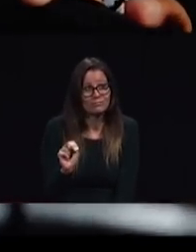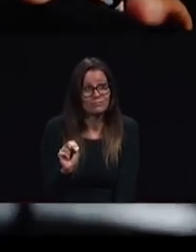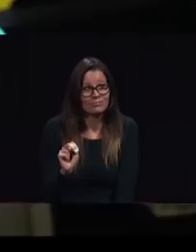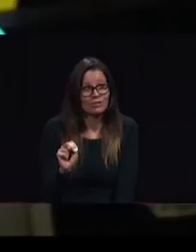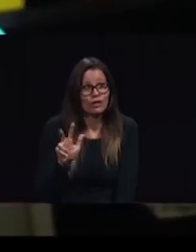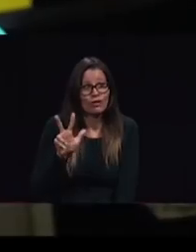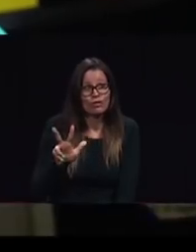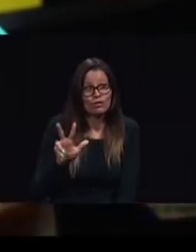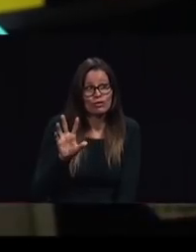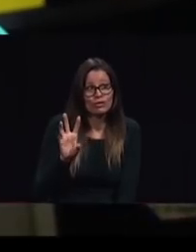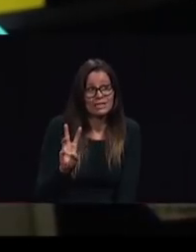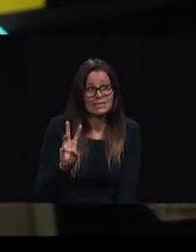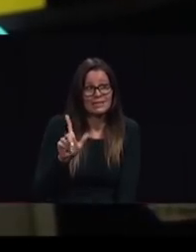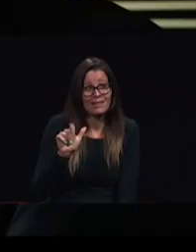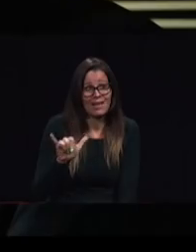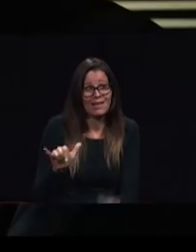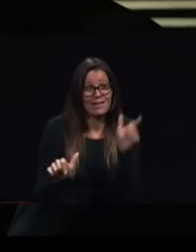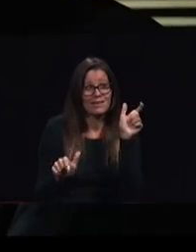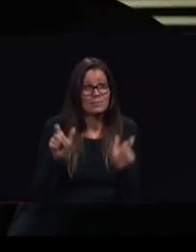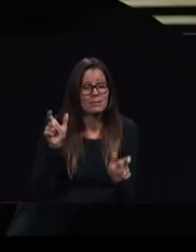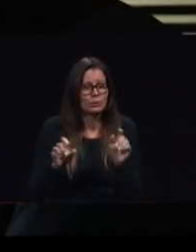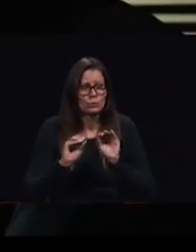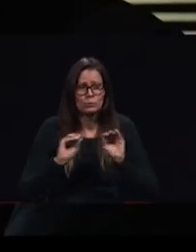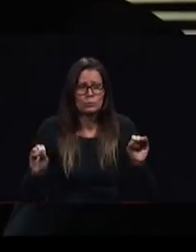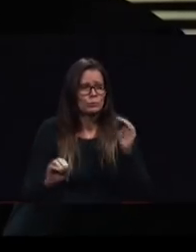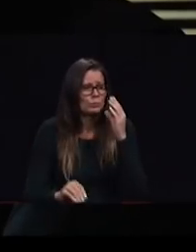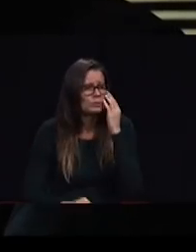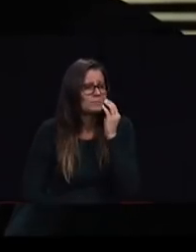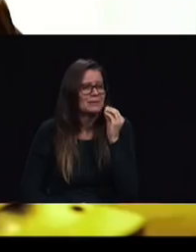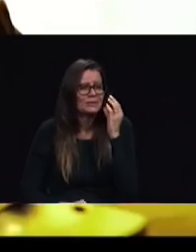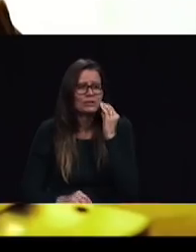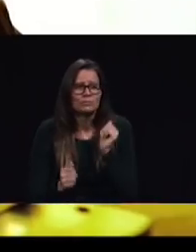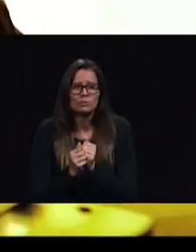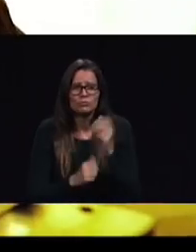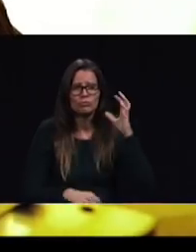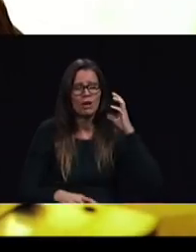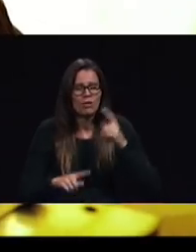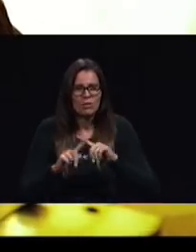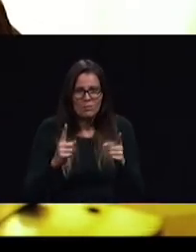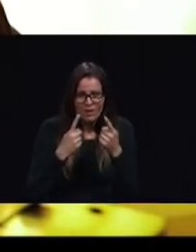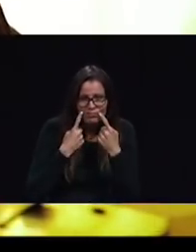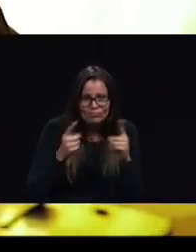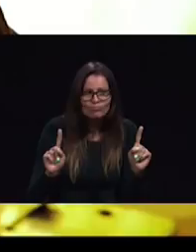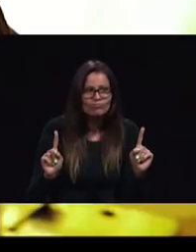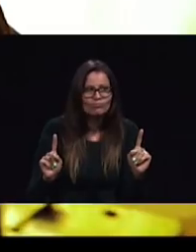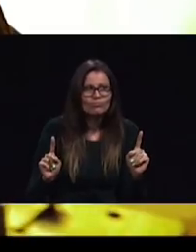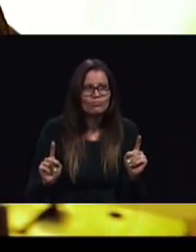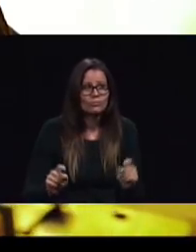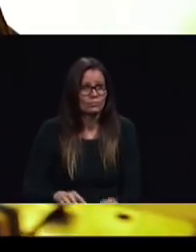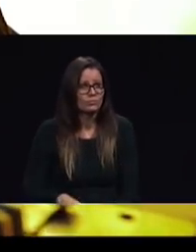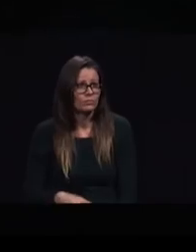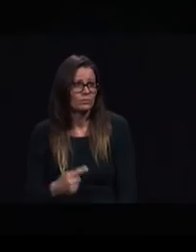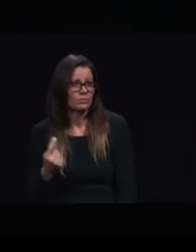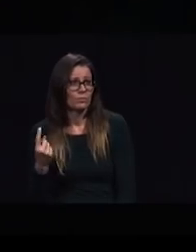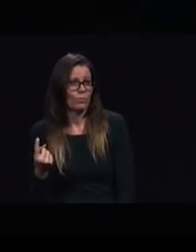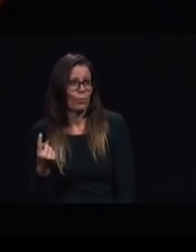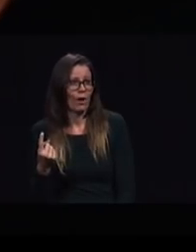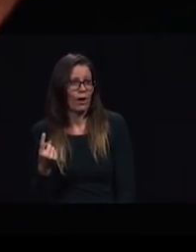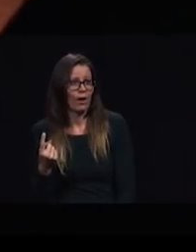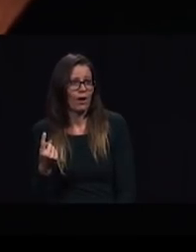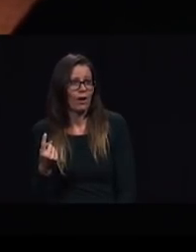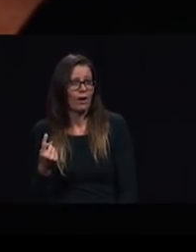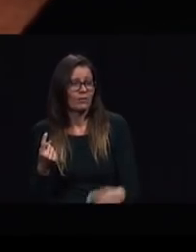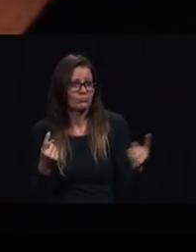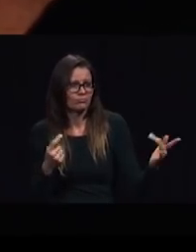inexperienced broadcasters first one village called in and said that they wanted to become Seventh-day Adventist and send them a